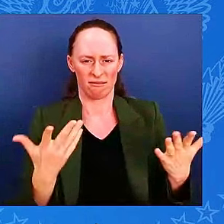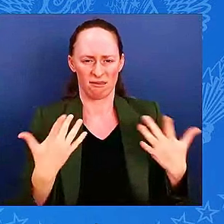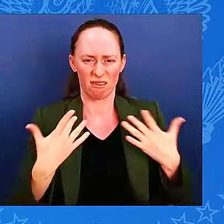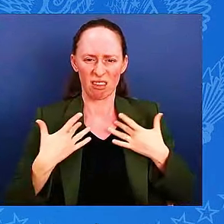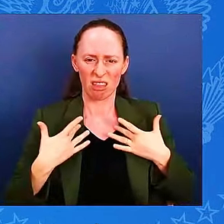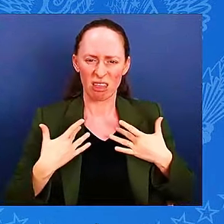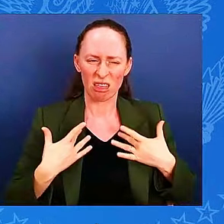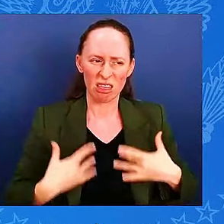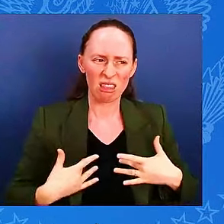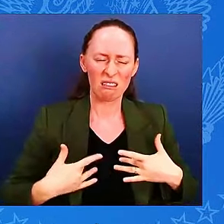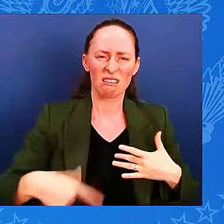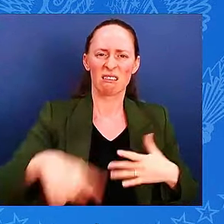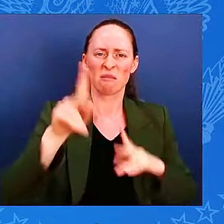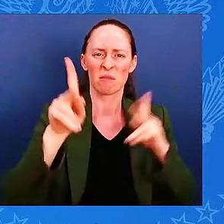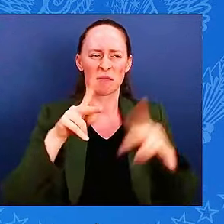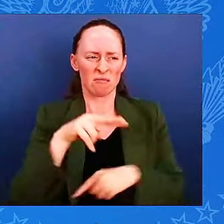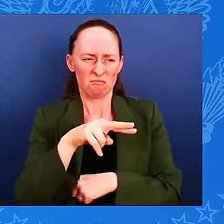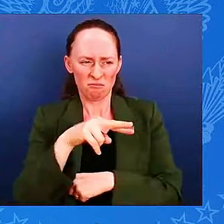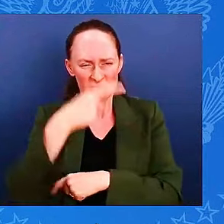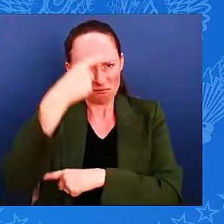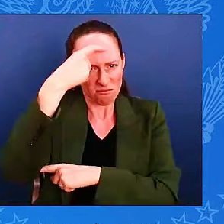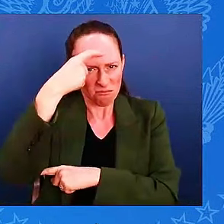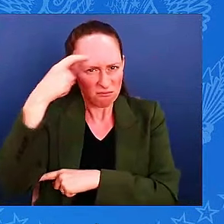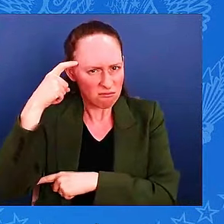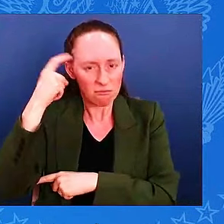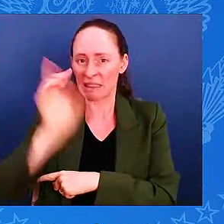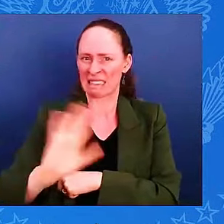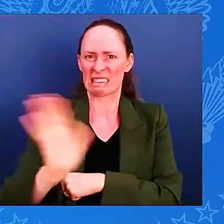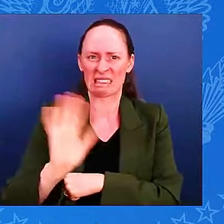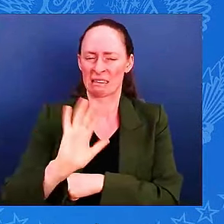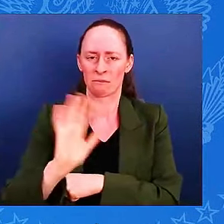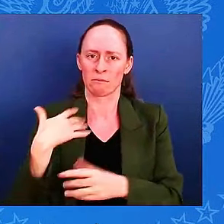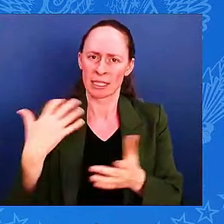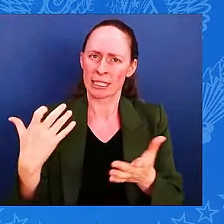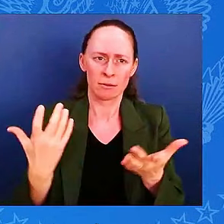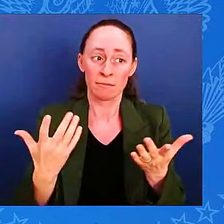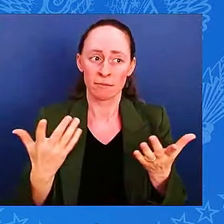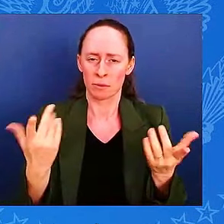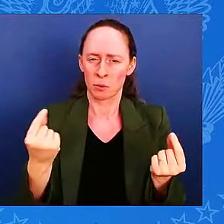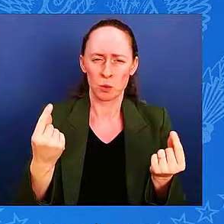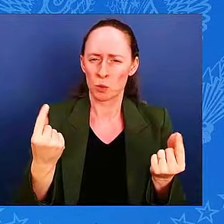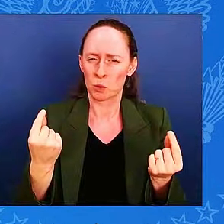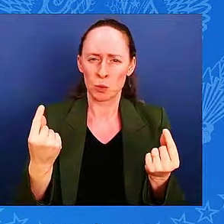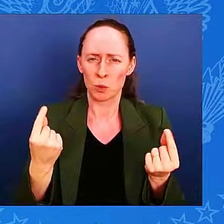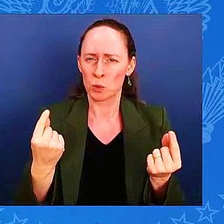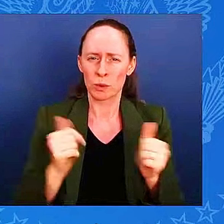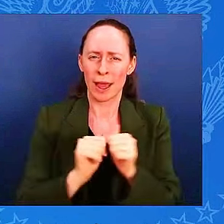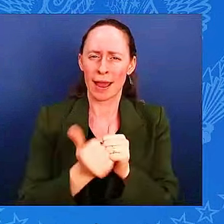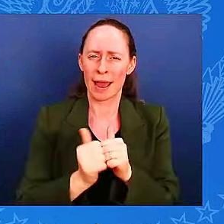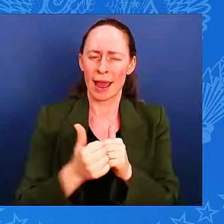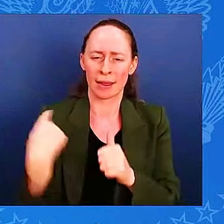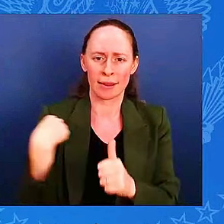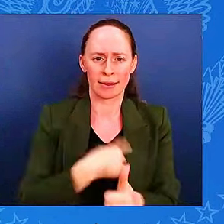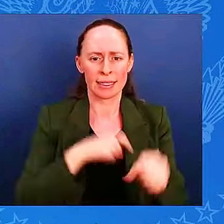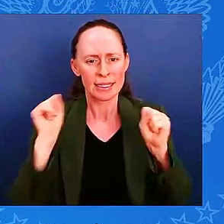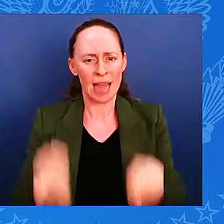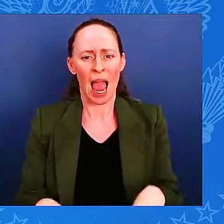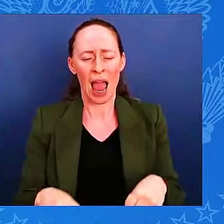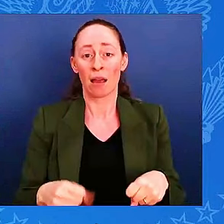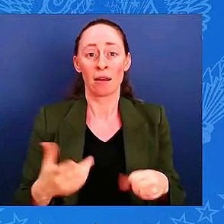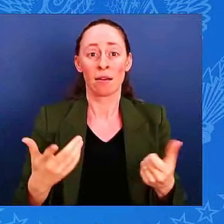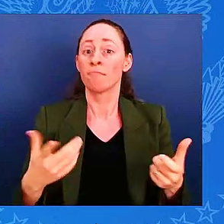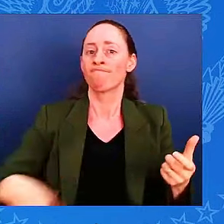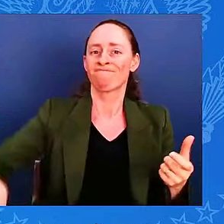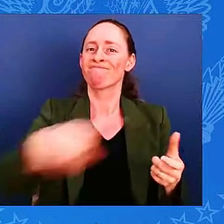These tasks can only be achieved and can only be achieved together. After the devastating Second World War,